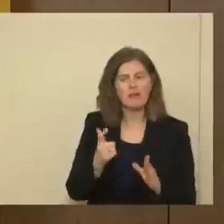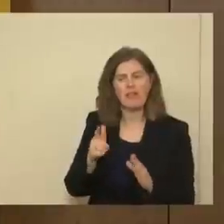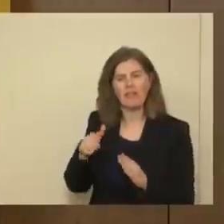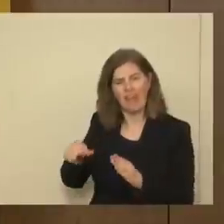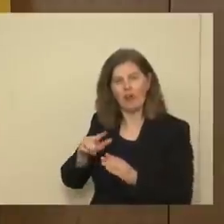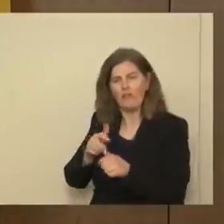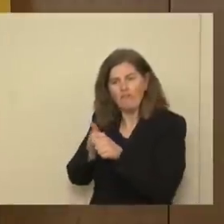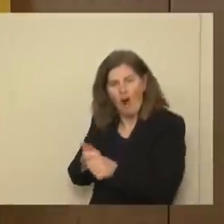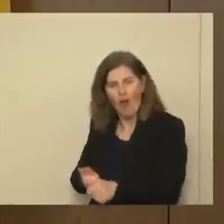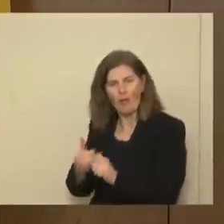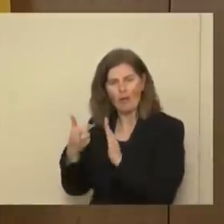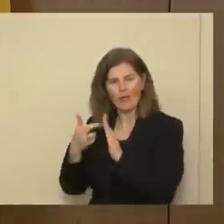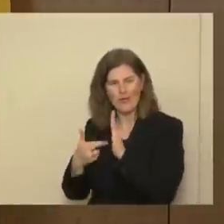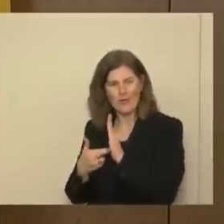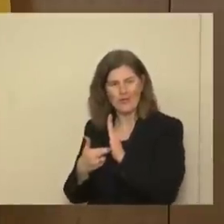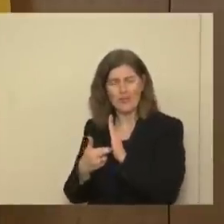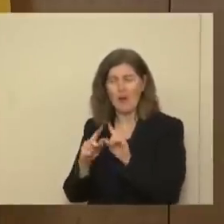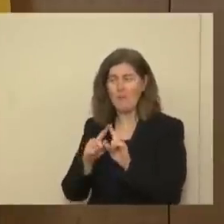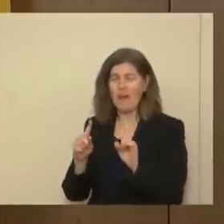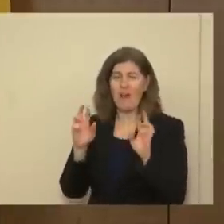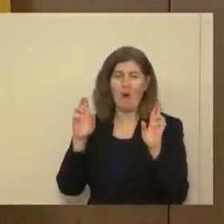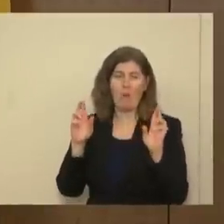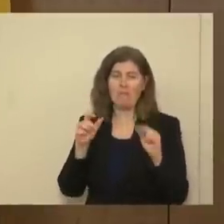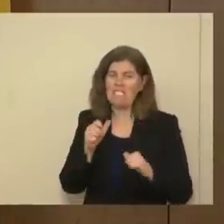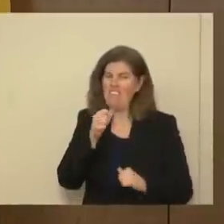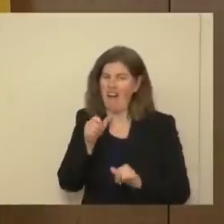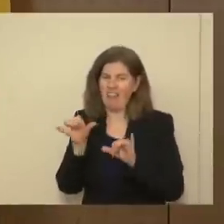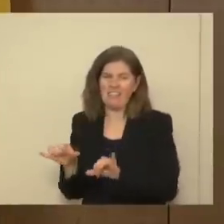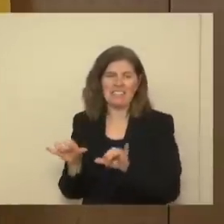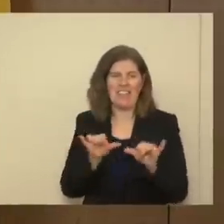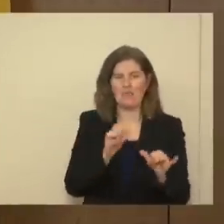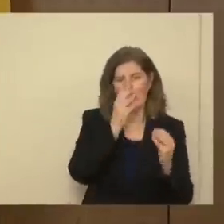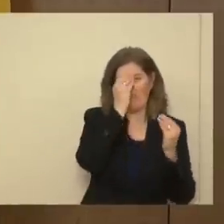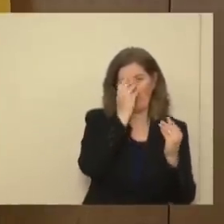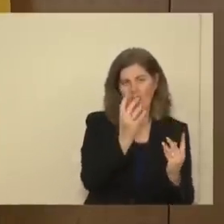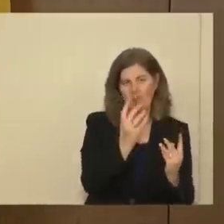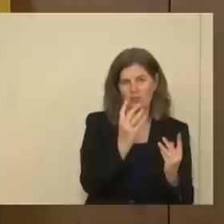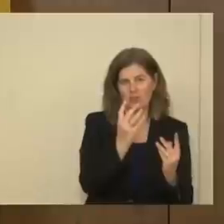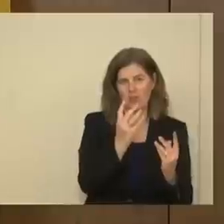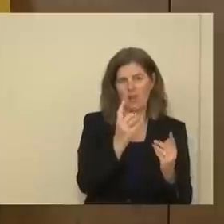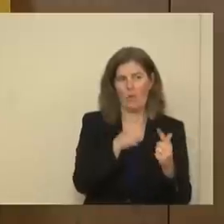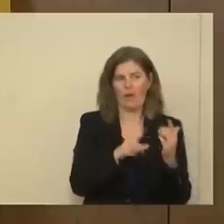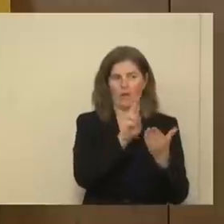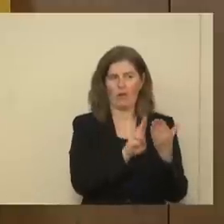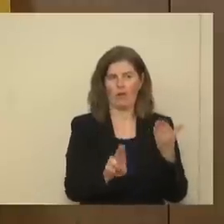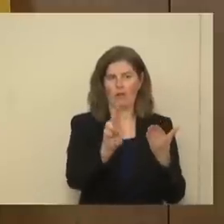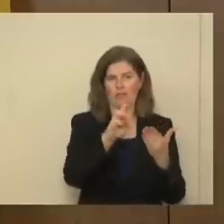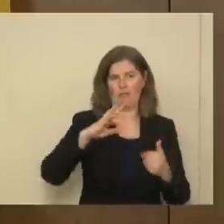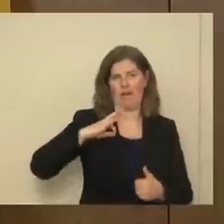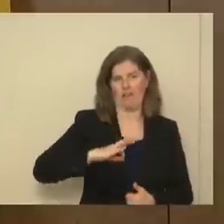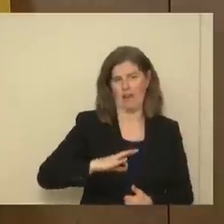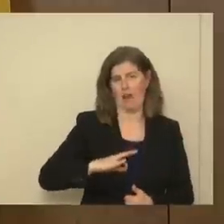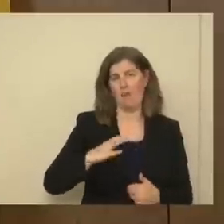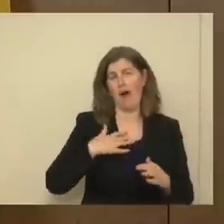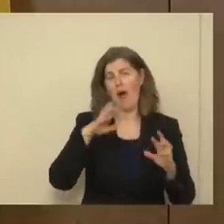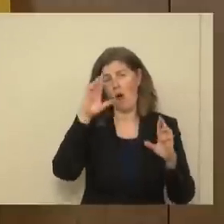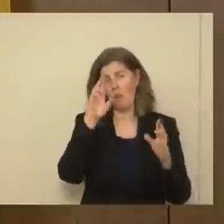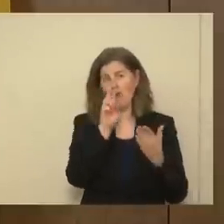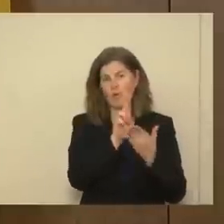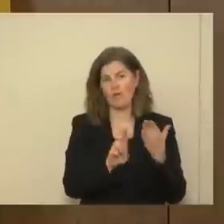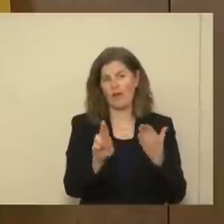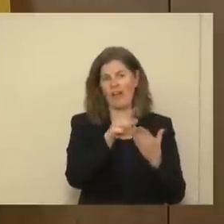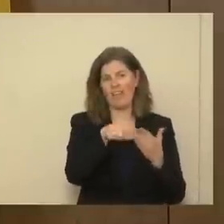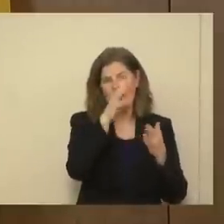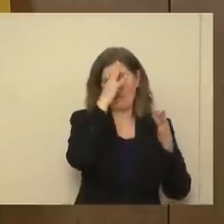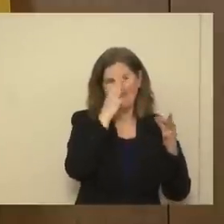COVID-safe practices. But I hope it's not the same information that our universities take away. My hope is they'll come to the conclusion